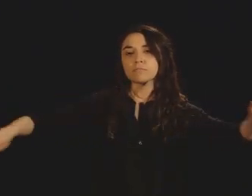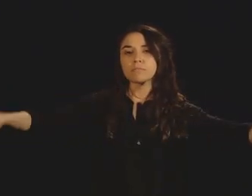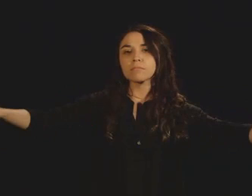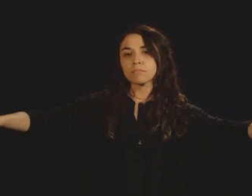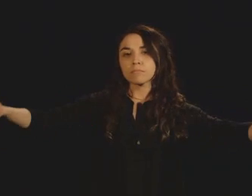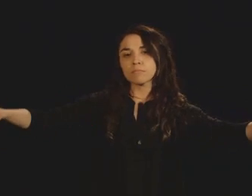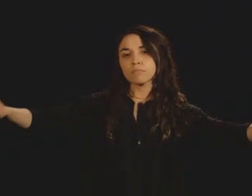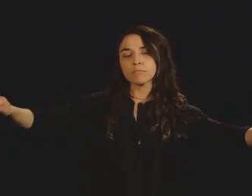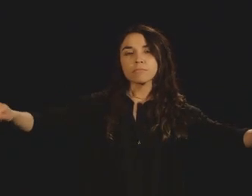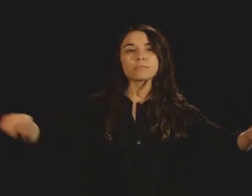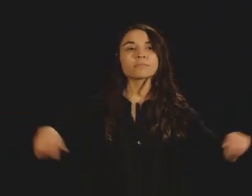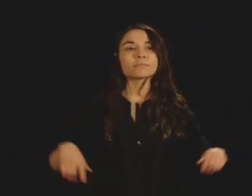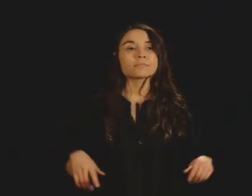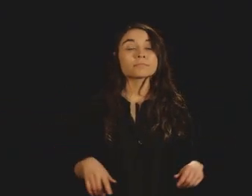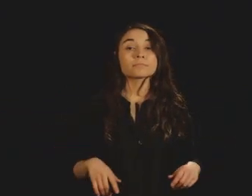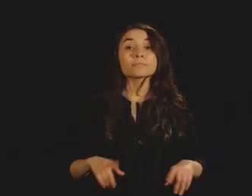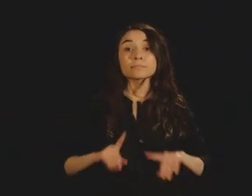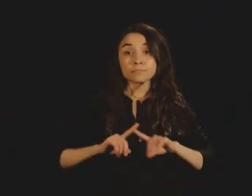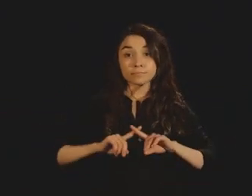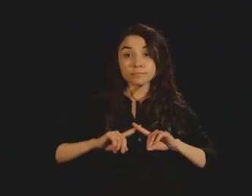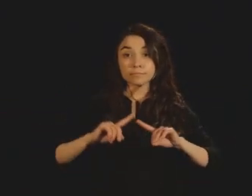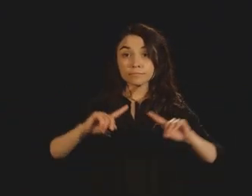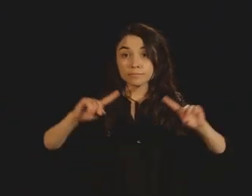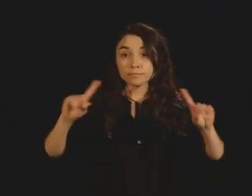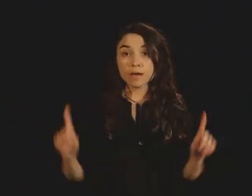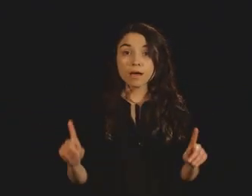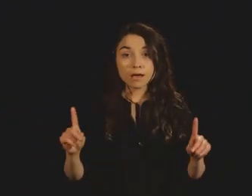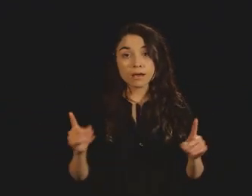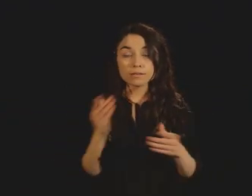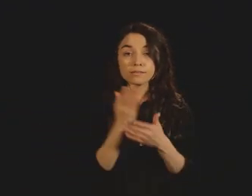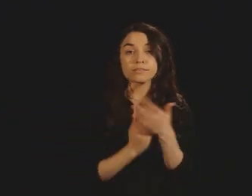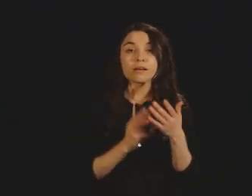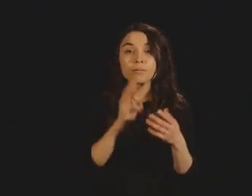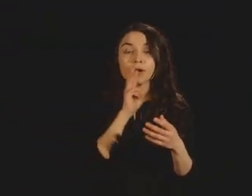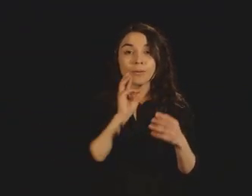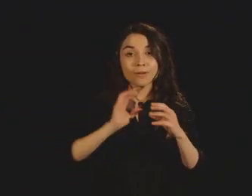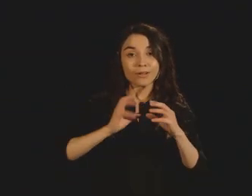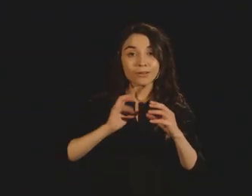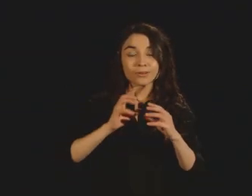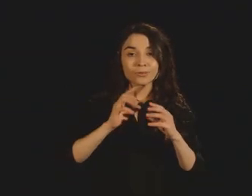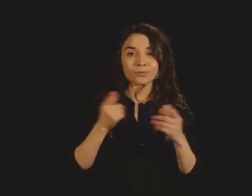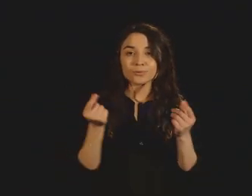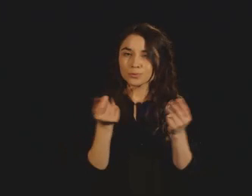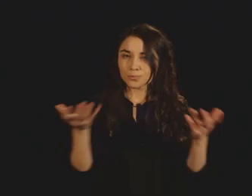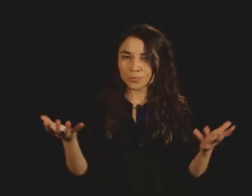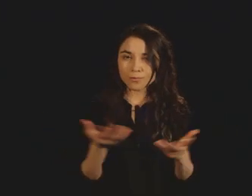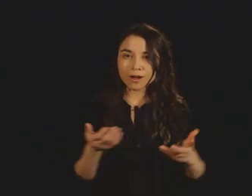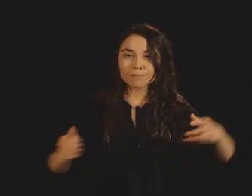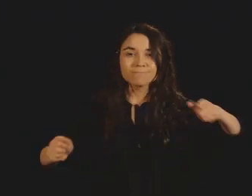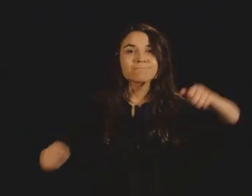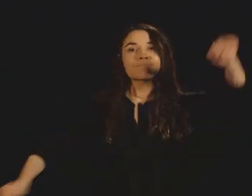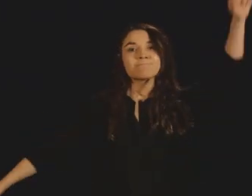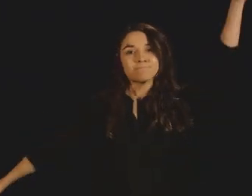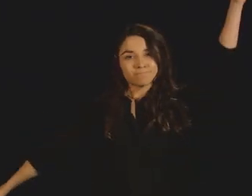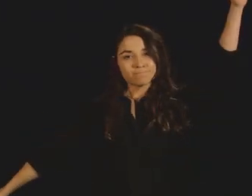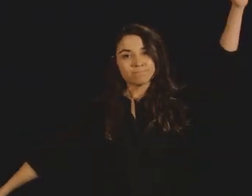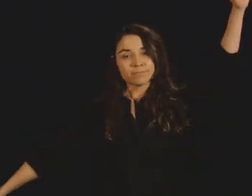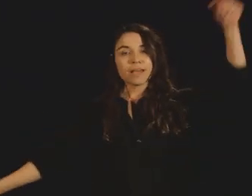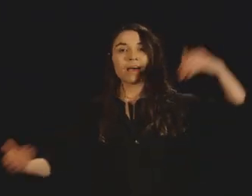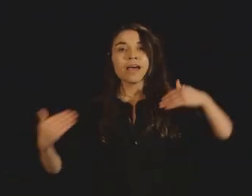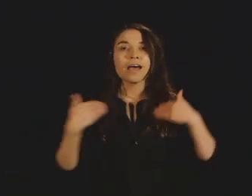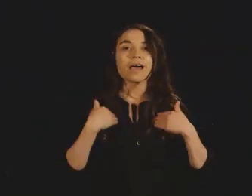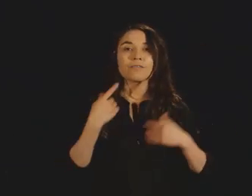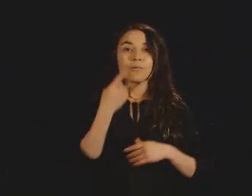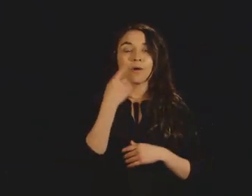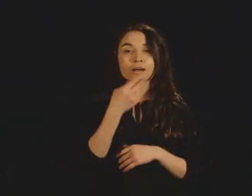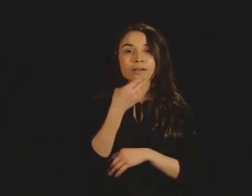bobbing along. However, some of those water molecules do this. They actually have one hydrogen going